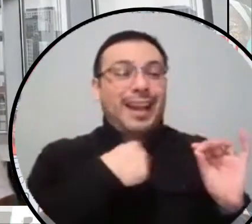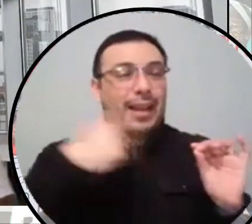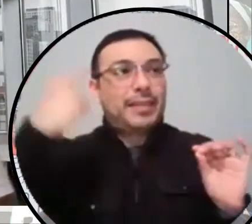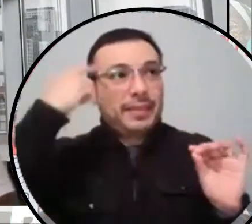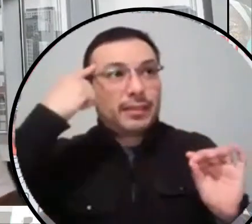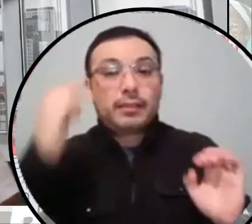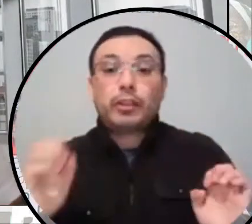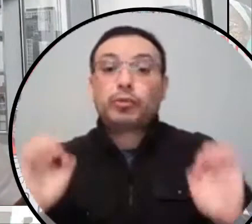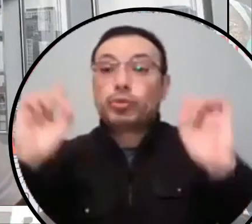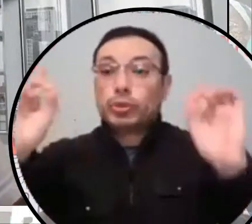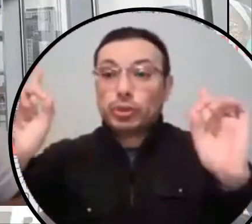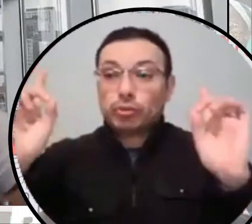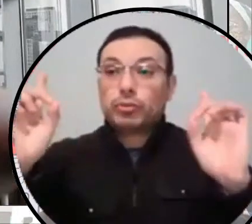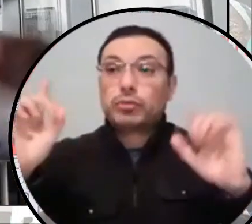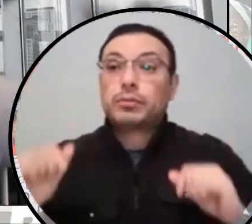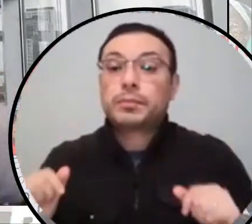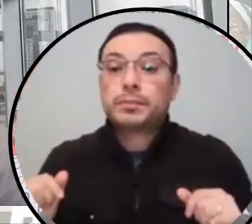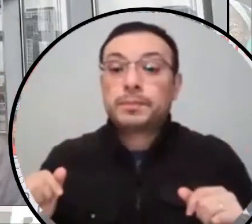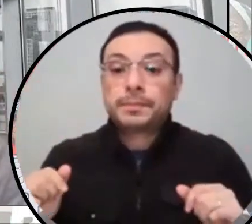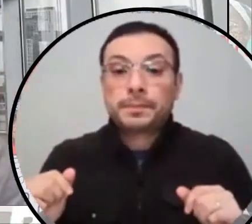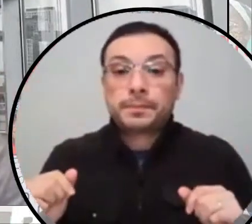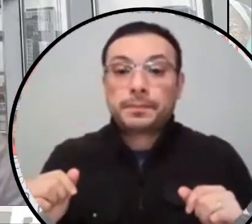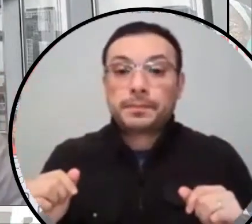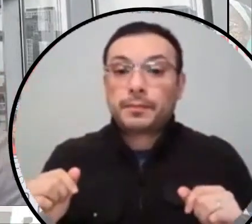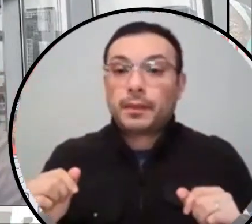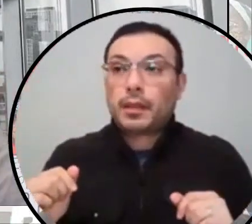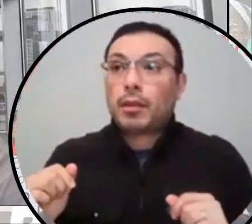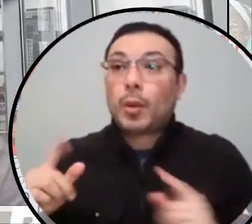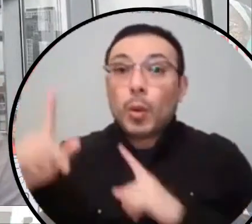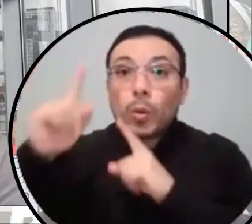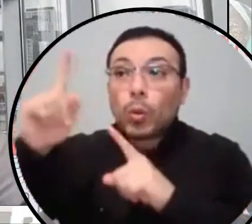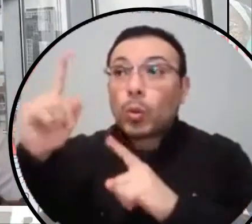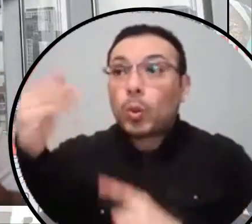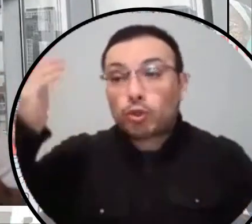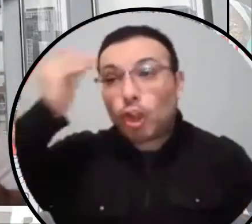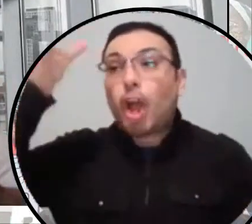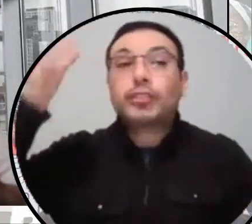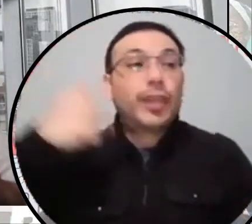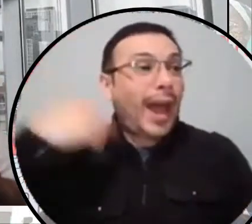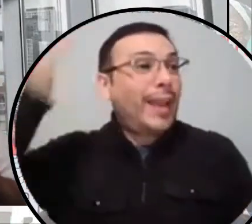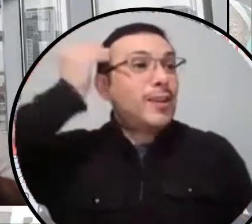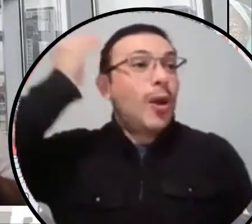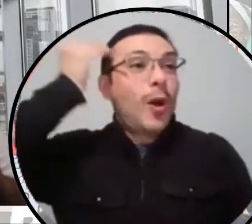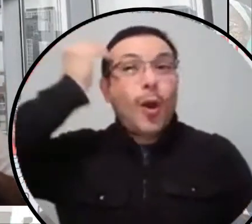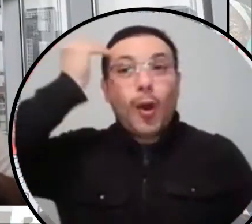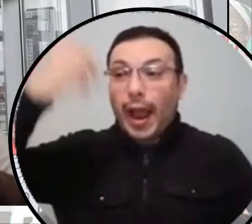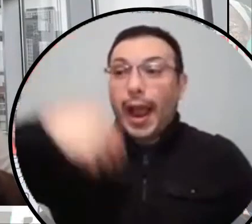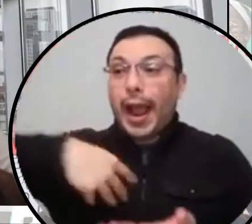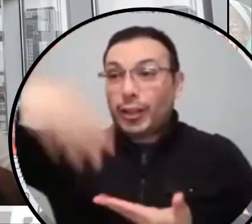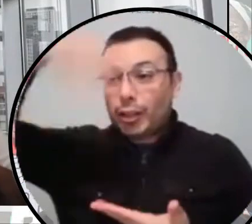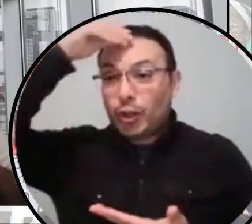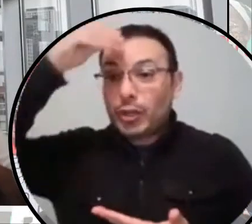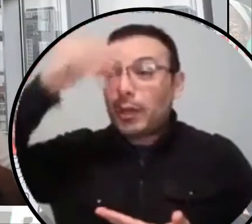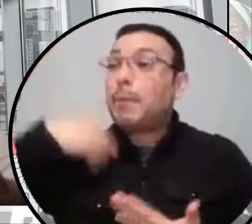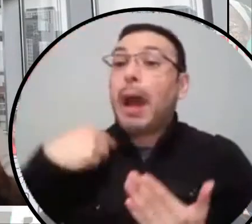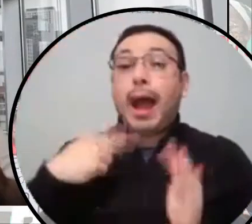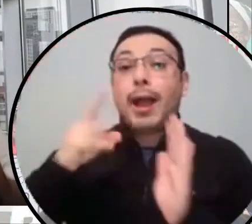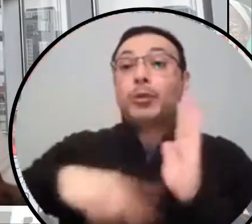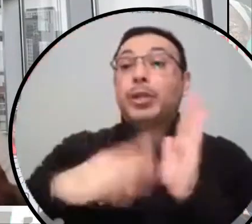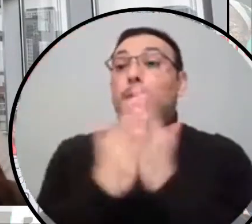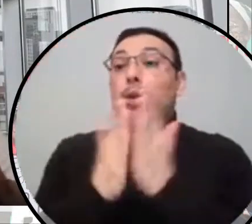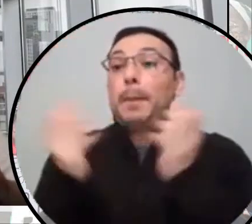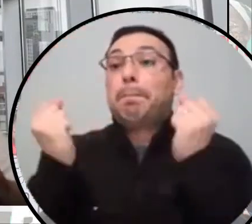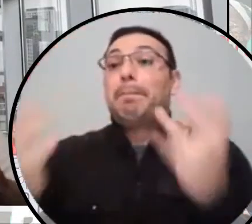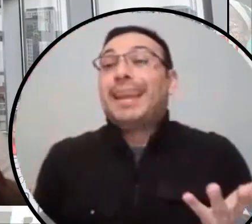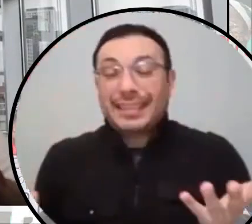education or for the sake of of getting knowledge or being in the books, but it's, it's for the, it's for the